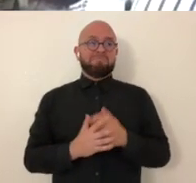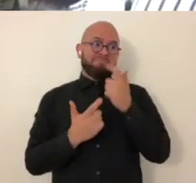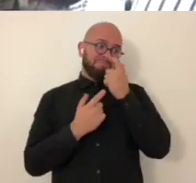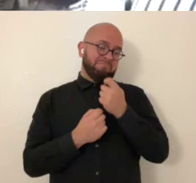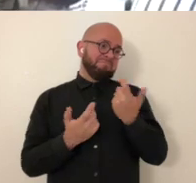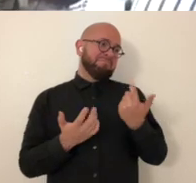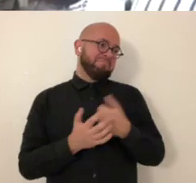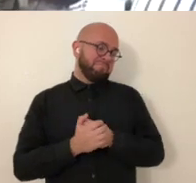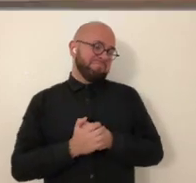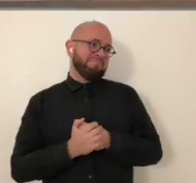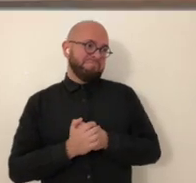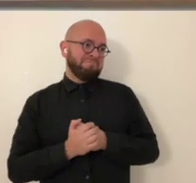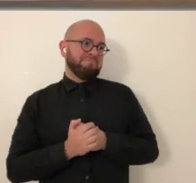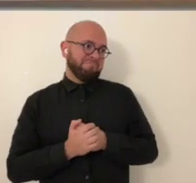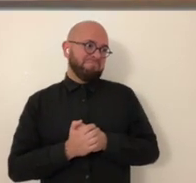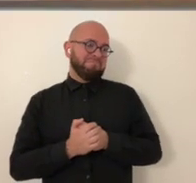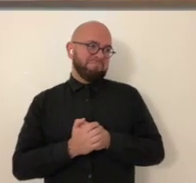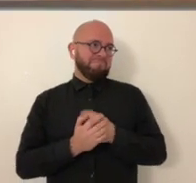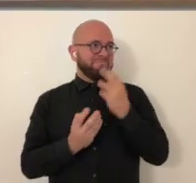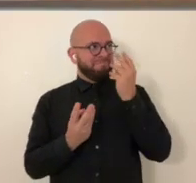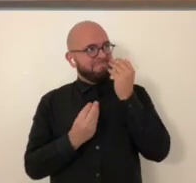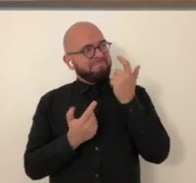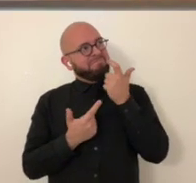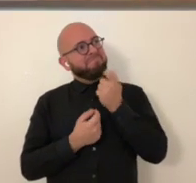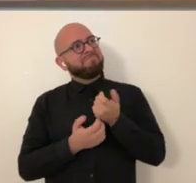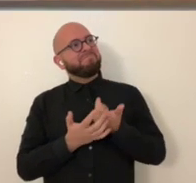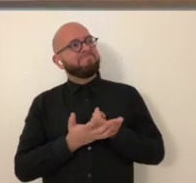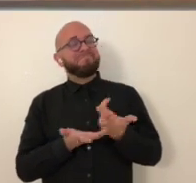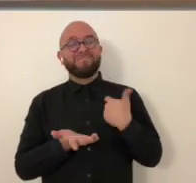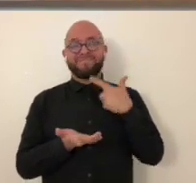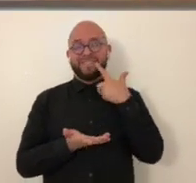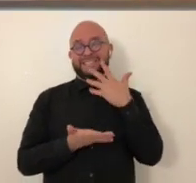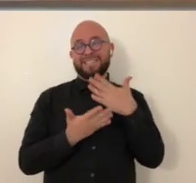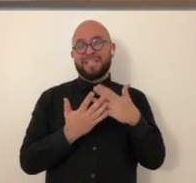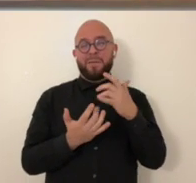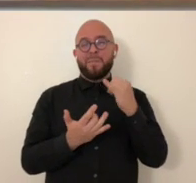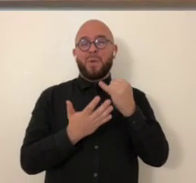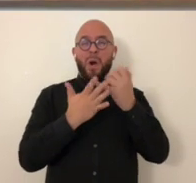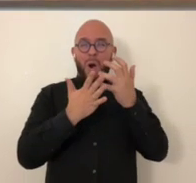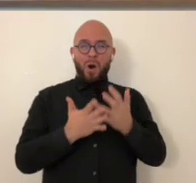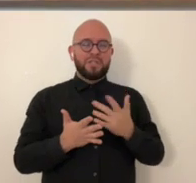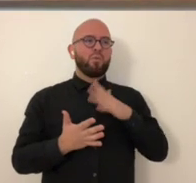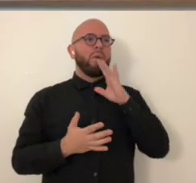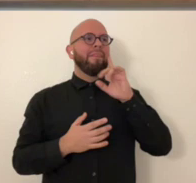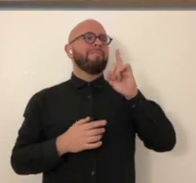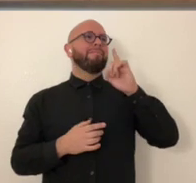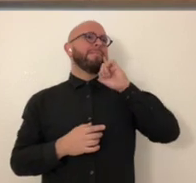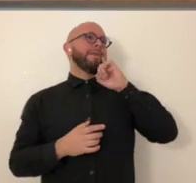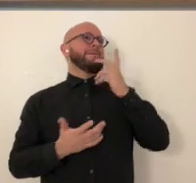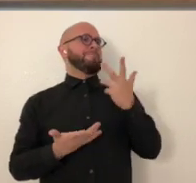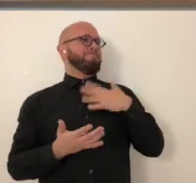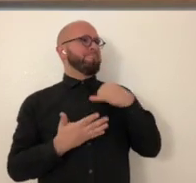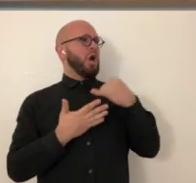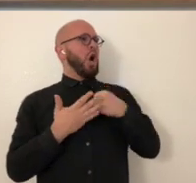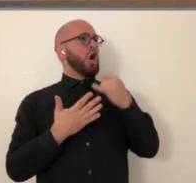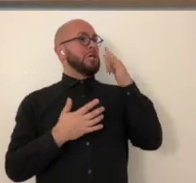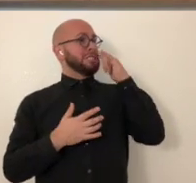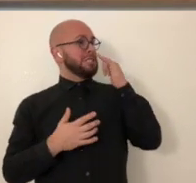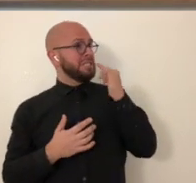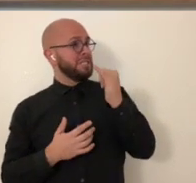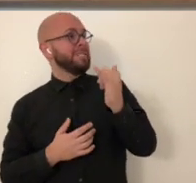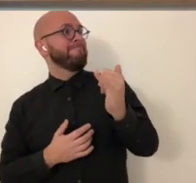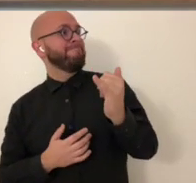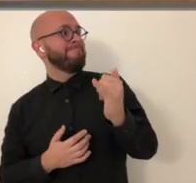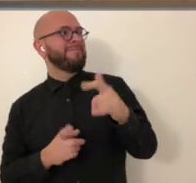what an interesting thing to think about and i mean i think any artist has some